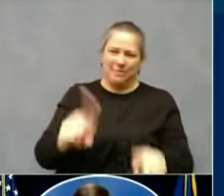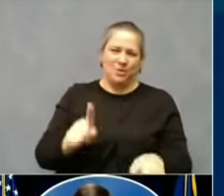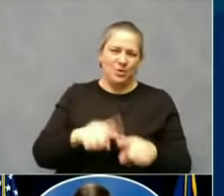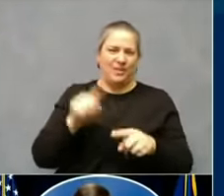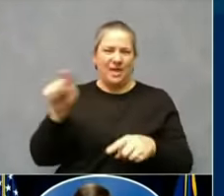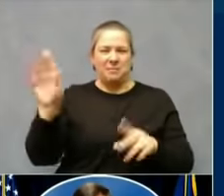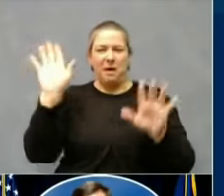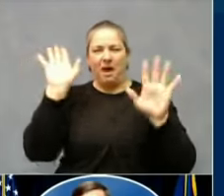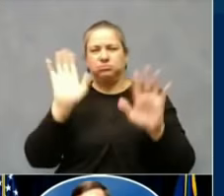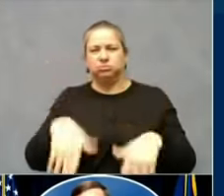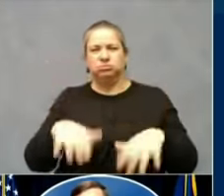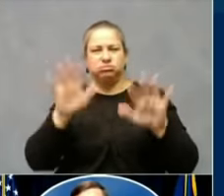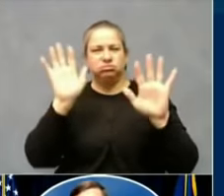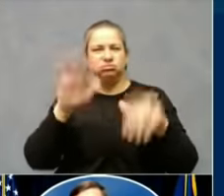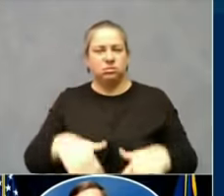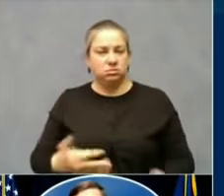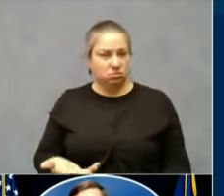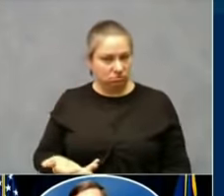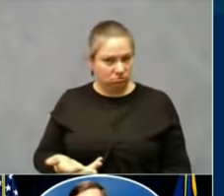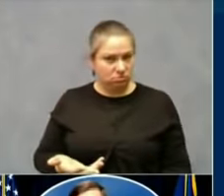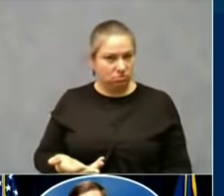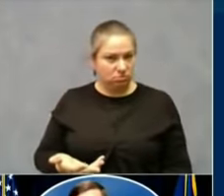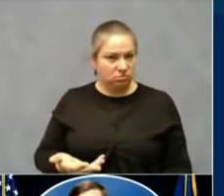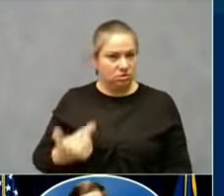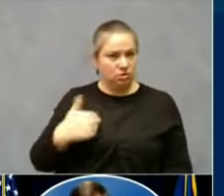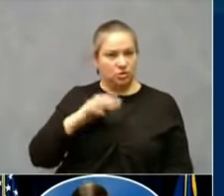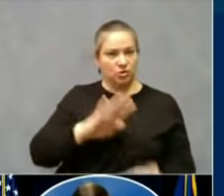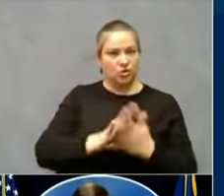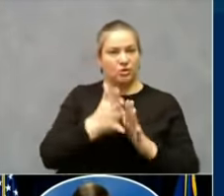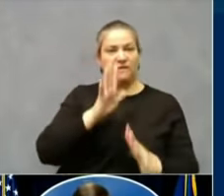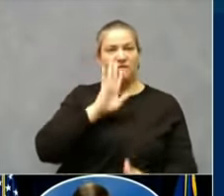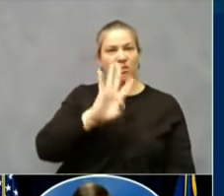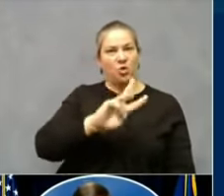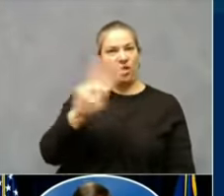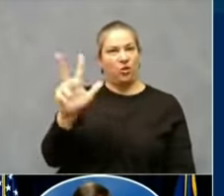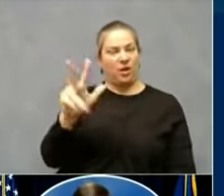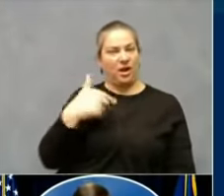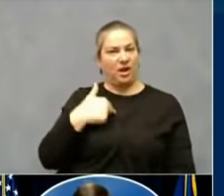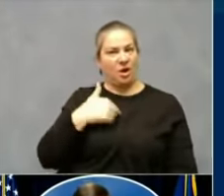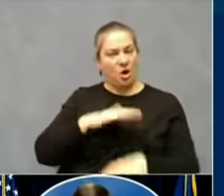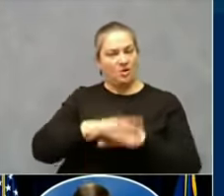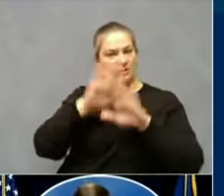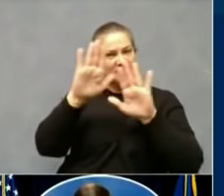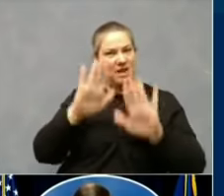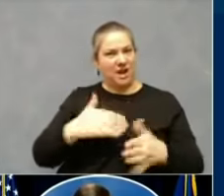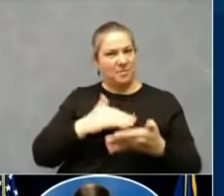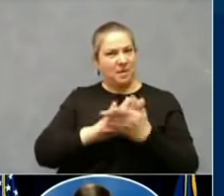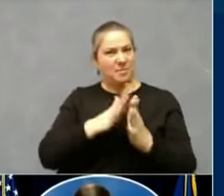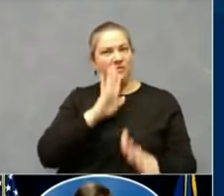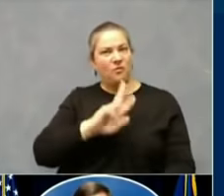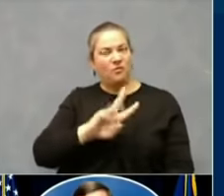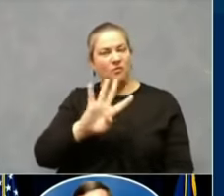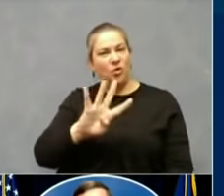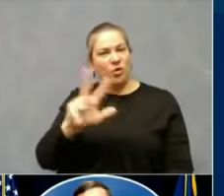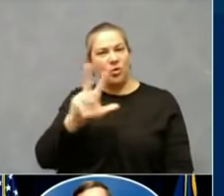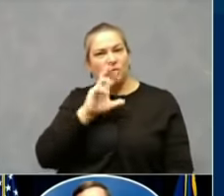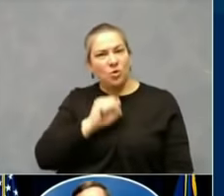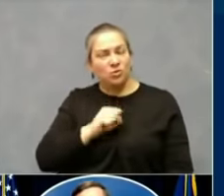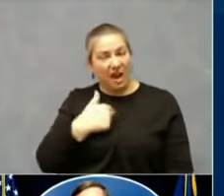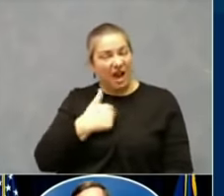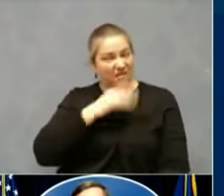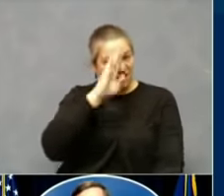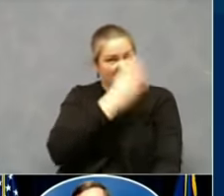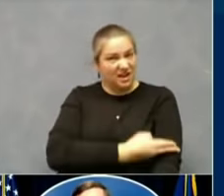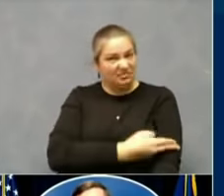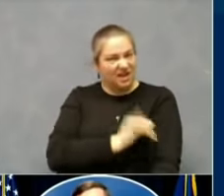I turned 43 on Sunday, and I have a son and a daughter. LaTosha, we are so sorry,